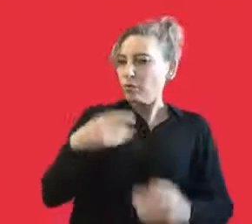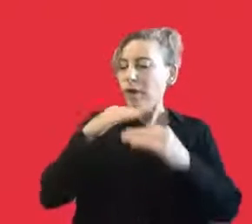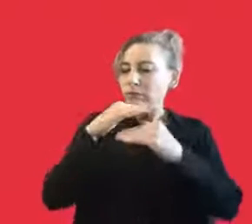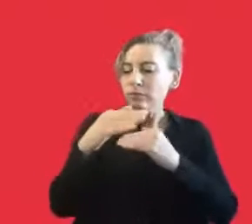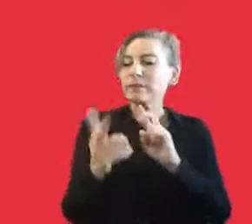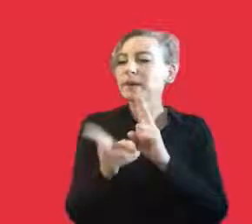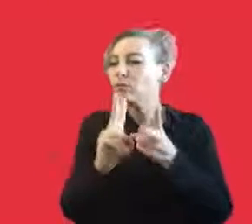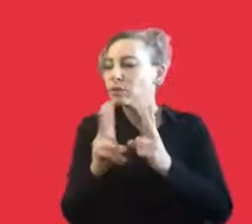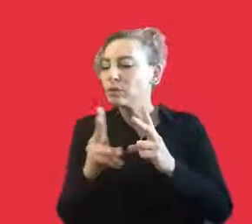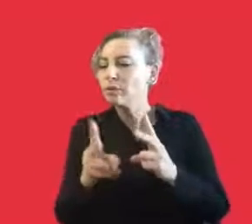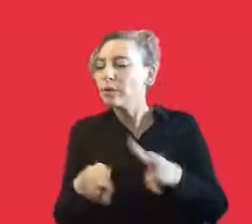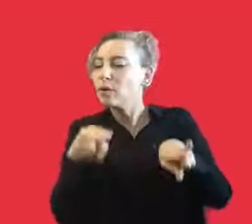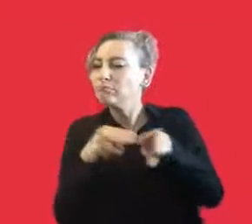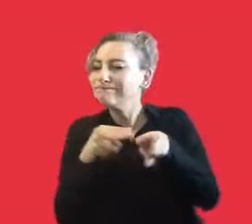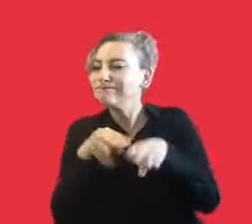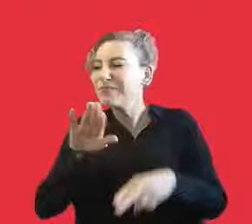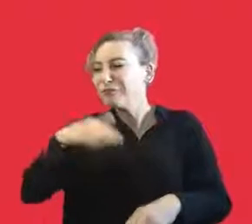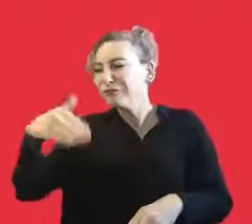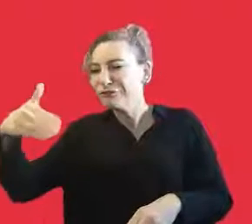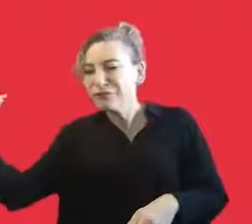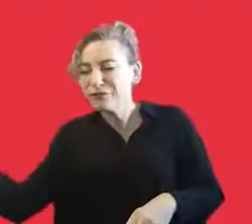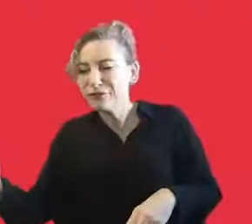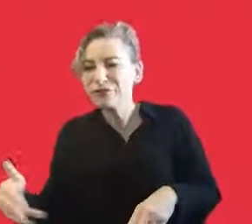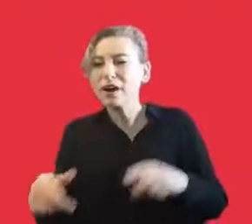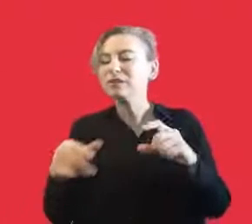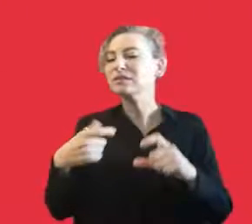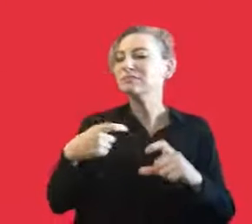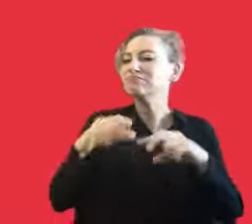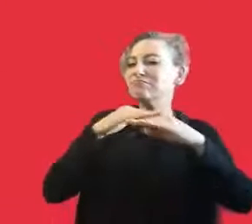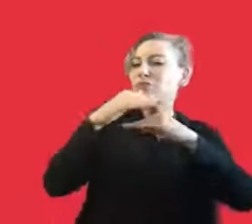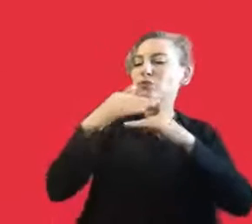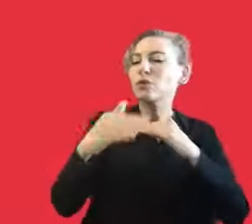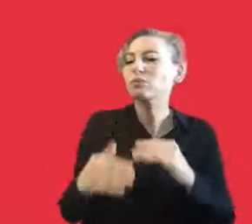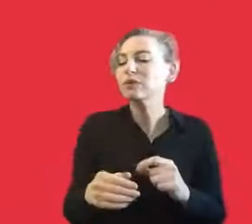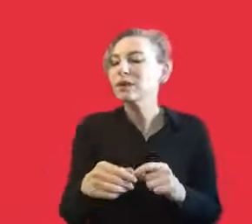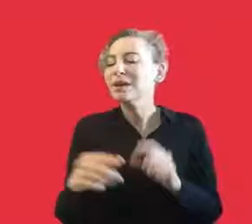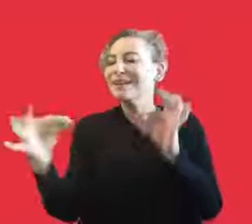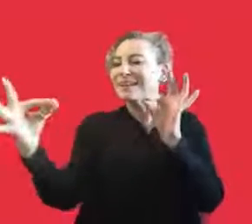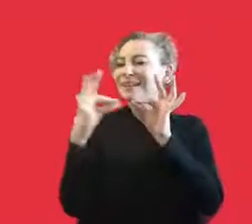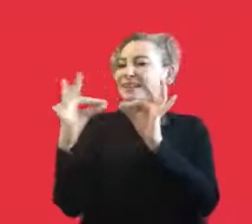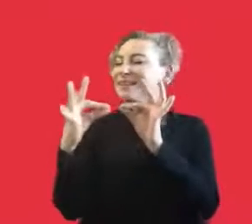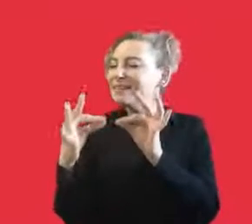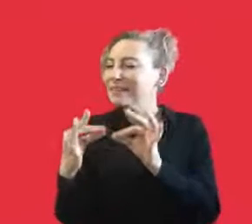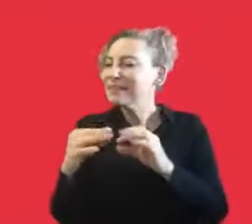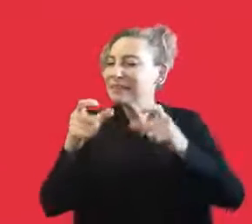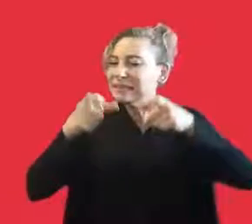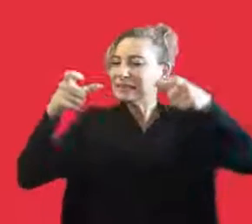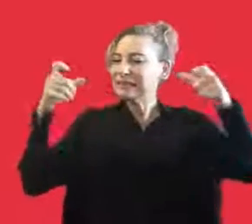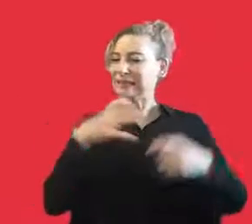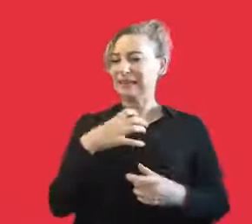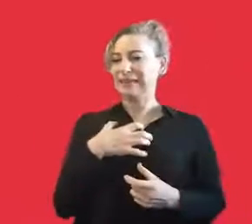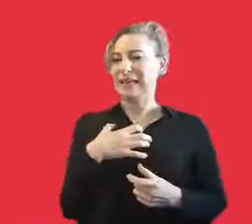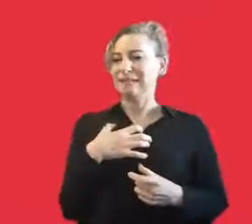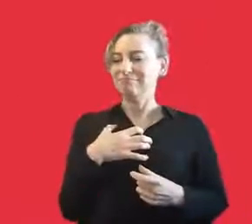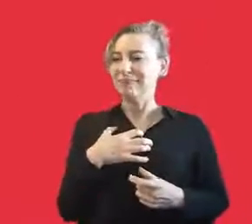all NGOs and theatre cooperatives or other NGOs would also improve these relationships to